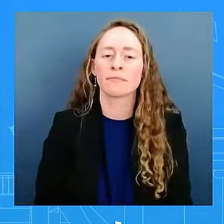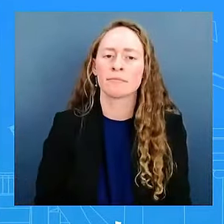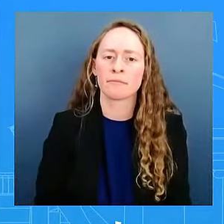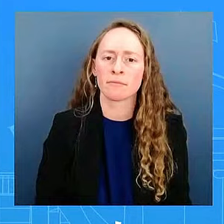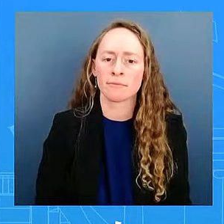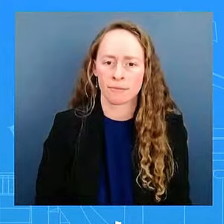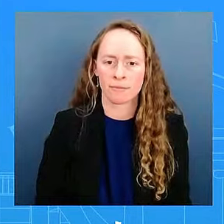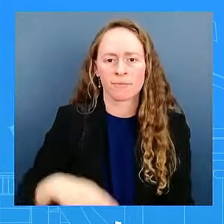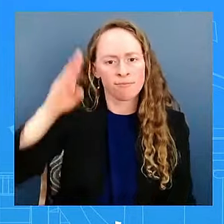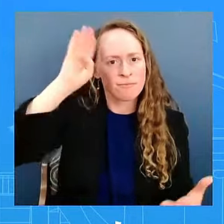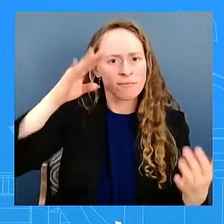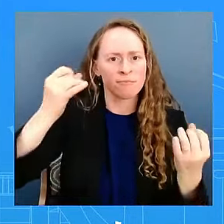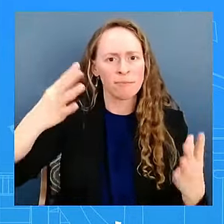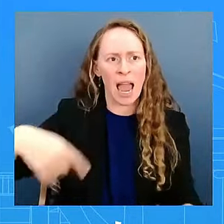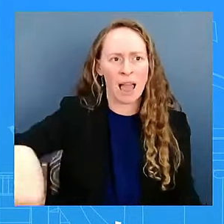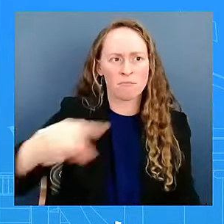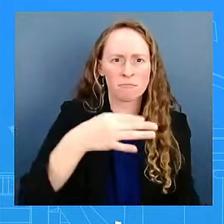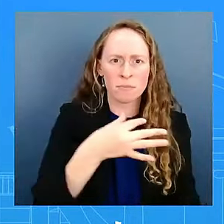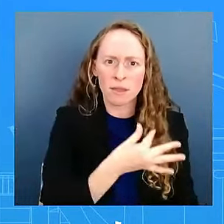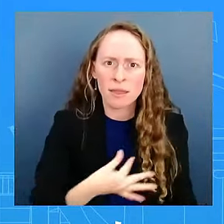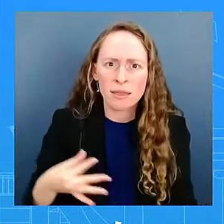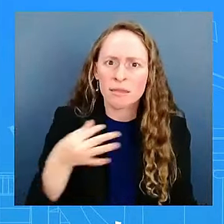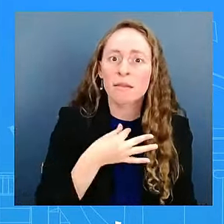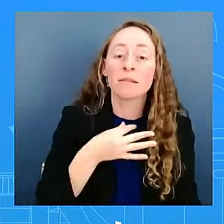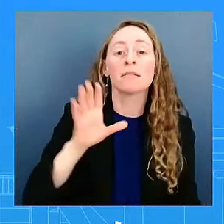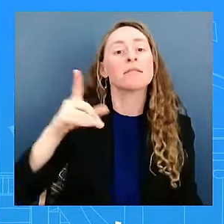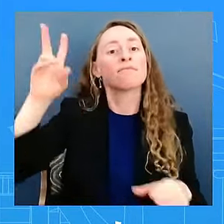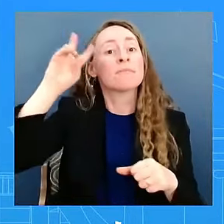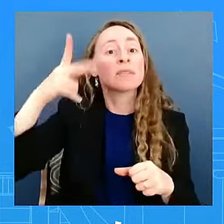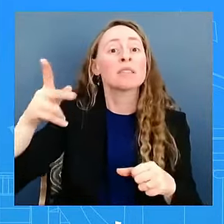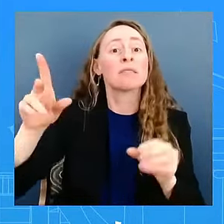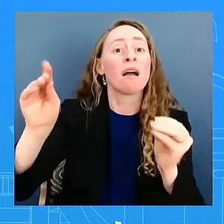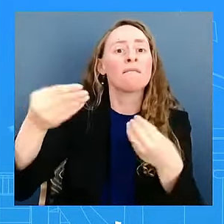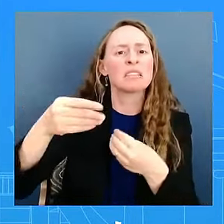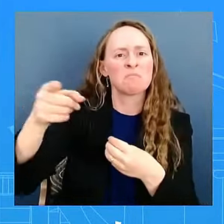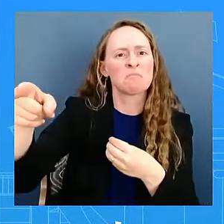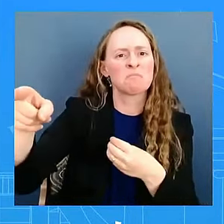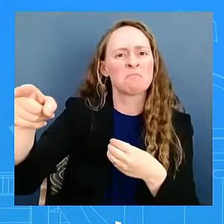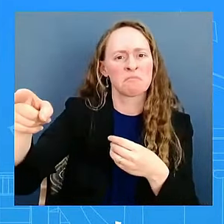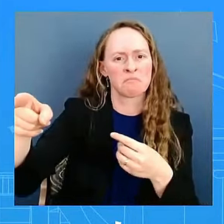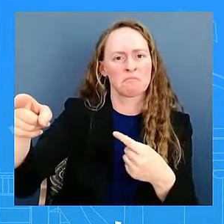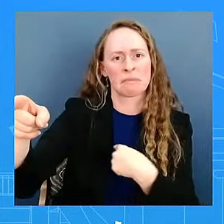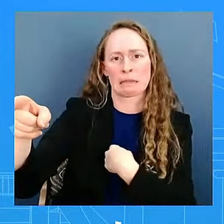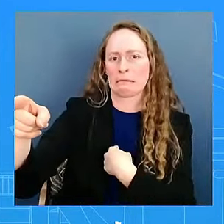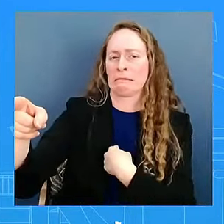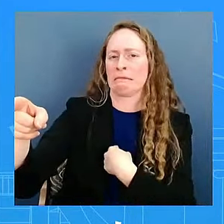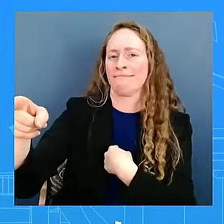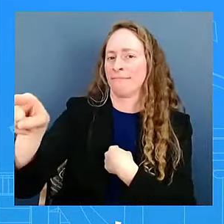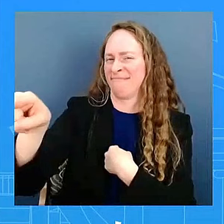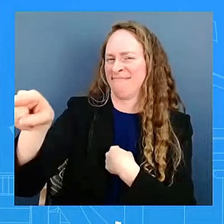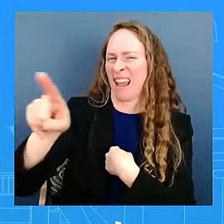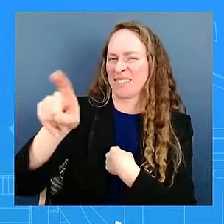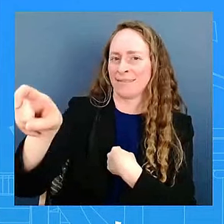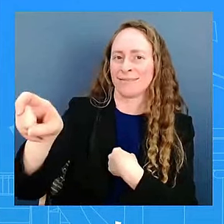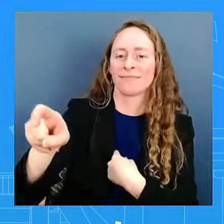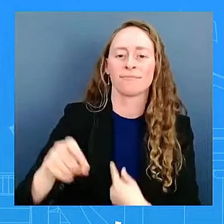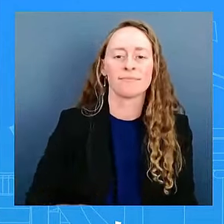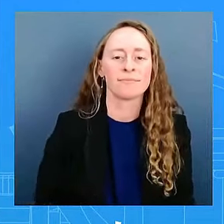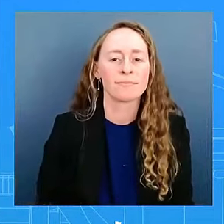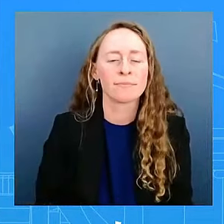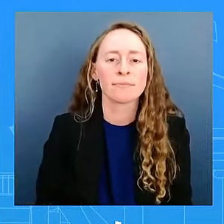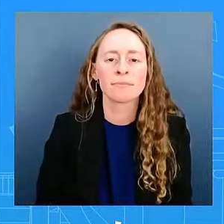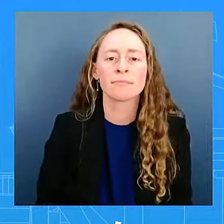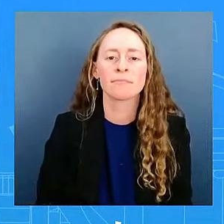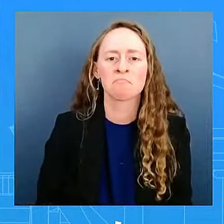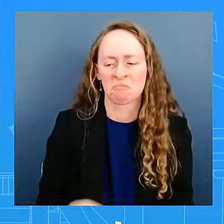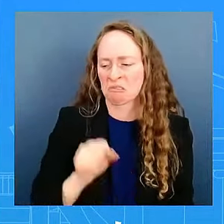office asked that you refer those, we refer those questions to her office, and so they will be gladly able to take those questions from all of